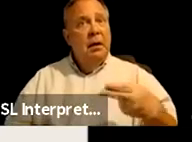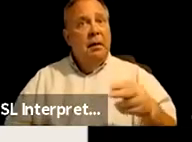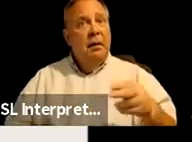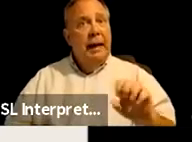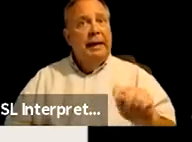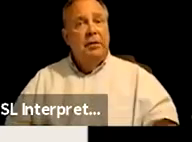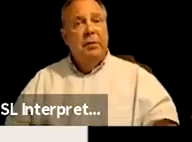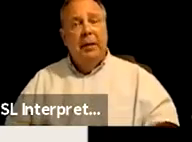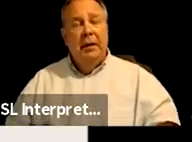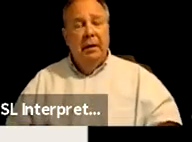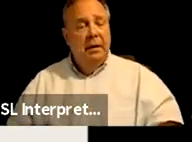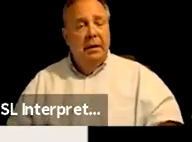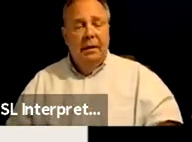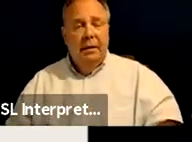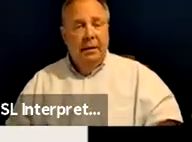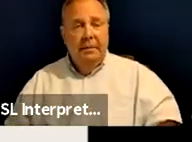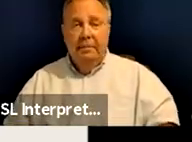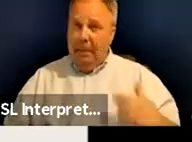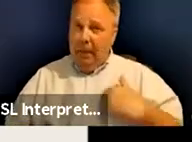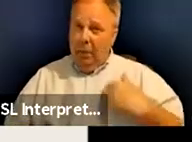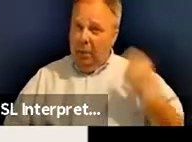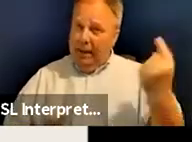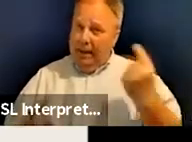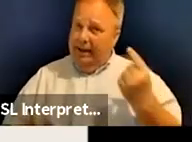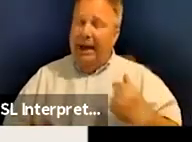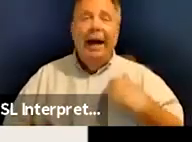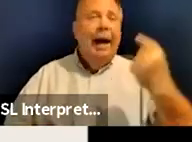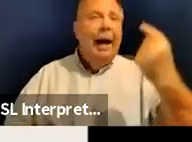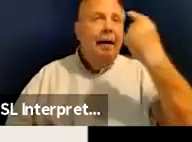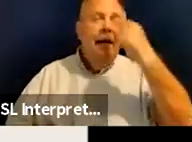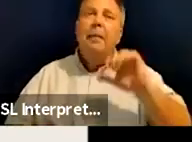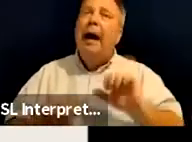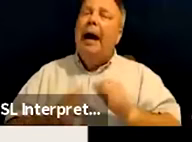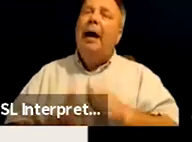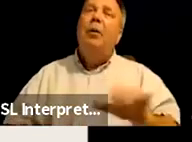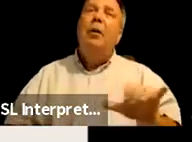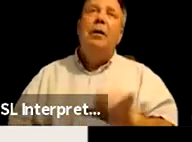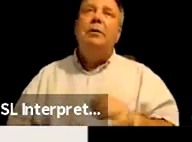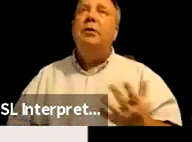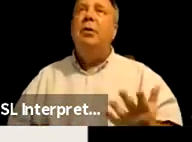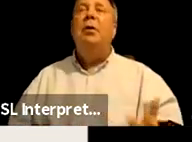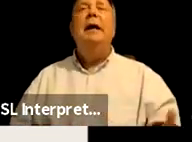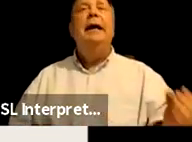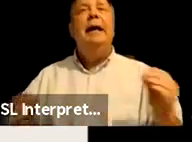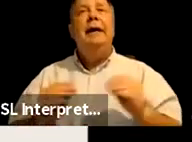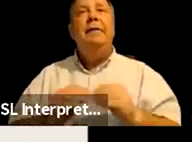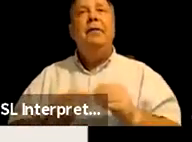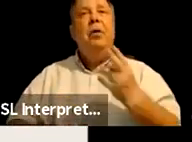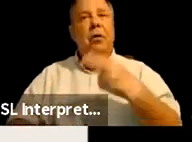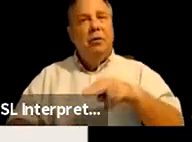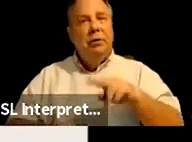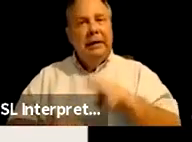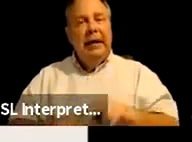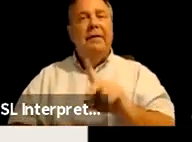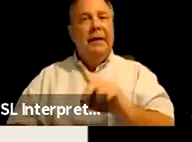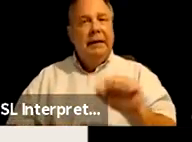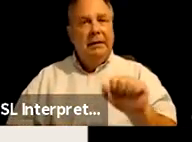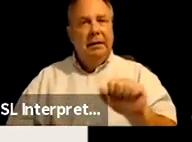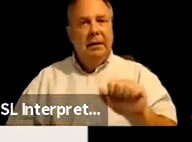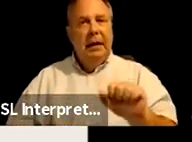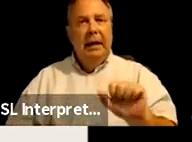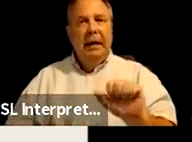Um, you know, and when I think about this, I think about how it also, it furthers native and disability erasure,